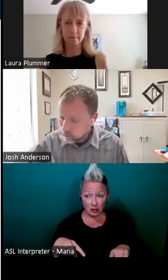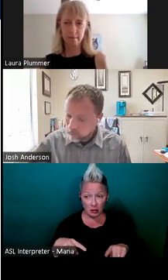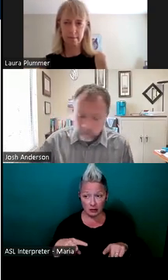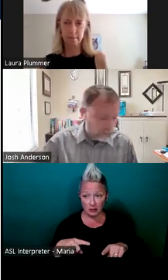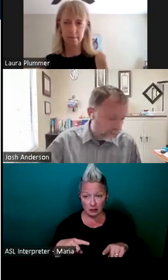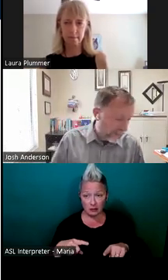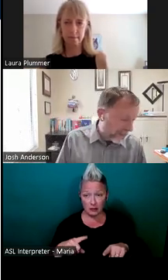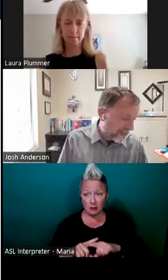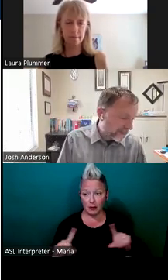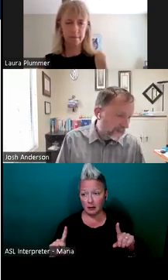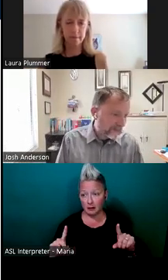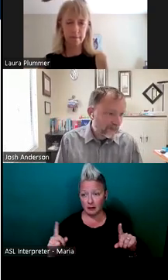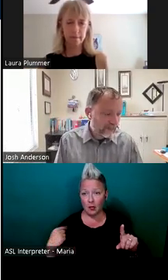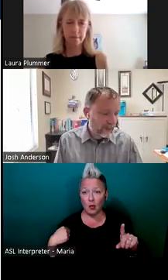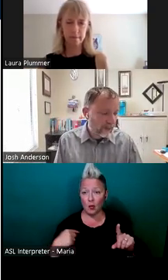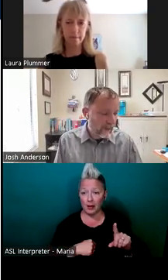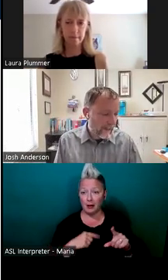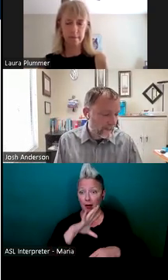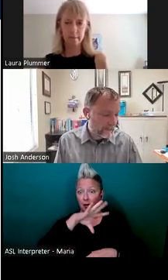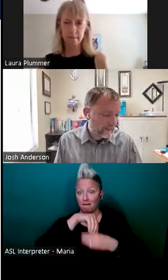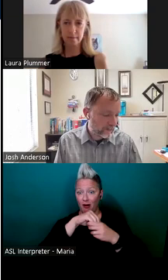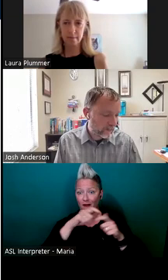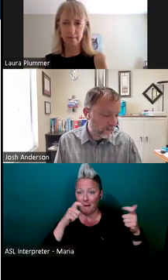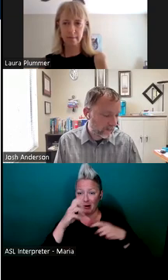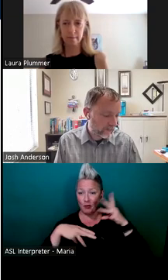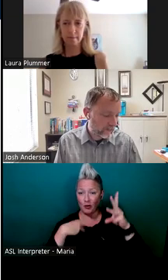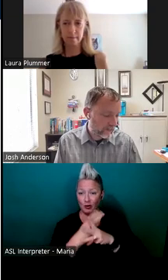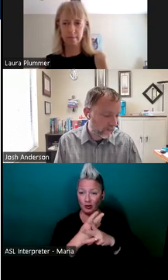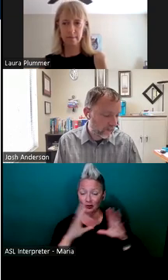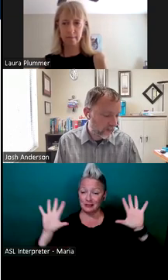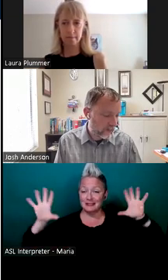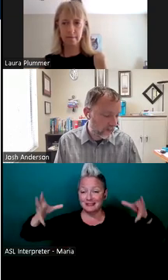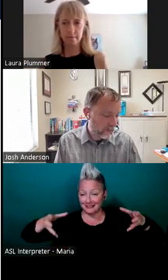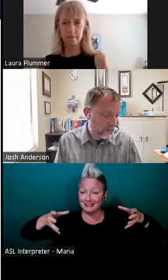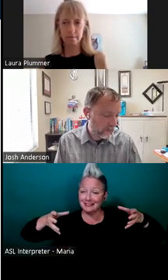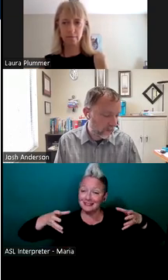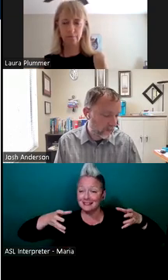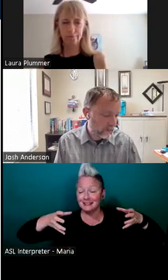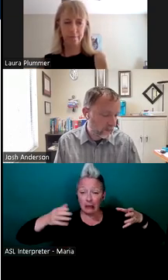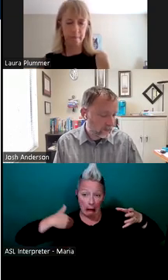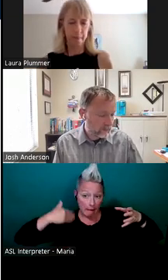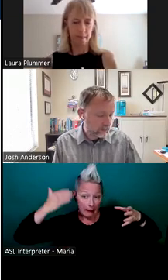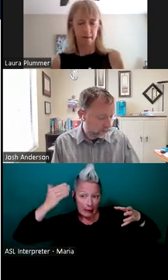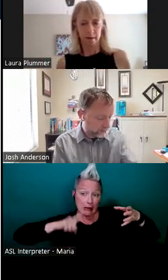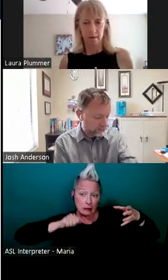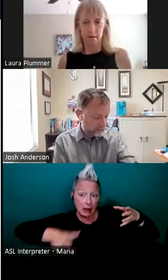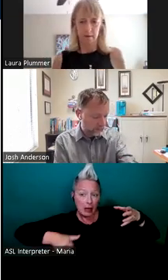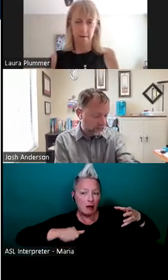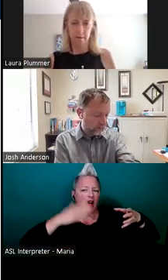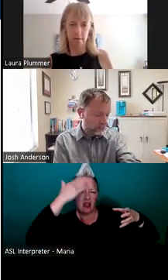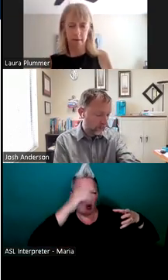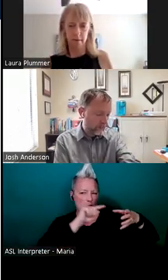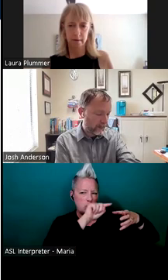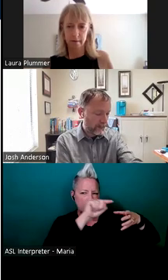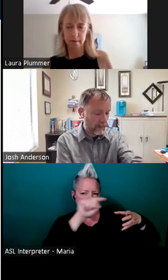great thing is we're a part of a bigger, bigger world neighborhood, if you will. Um, where if we don't have answers, we probably know someone who